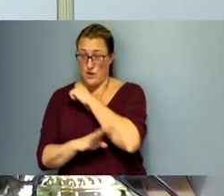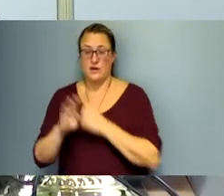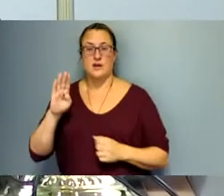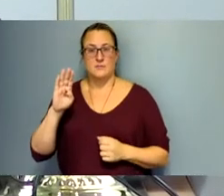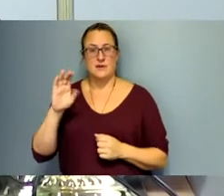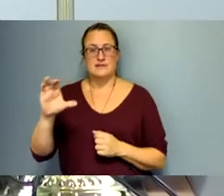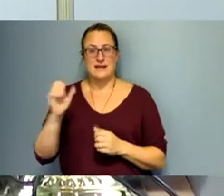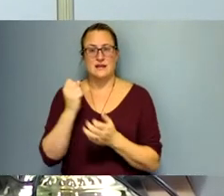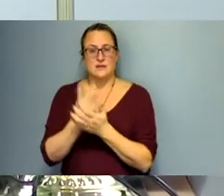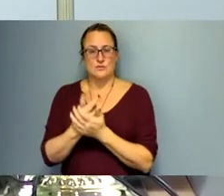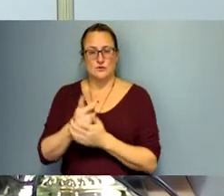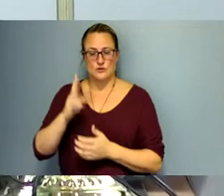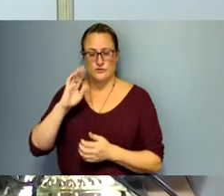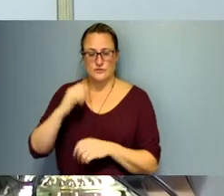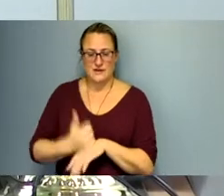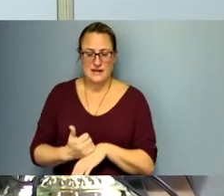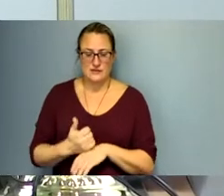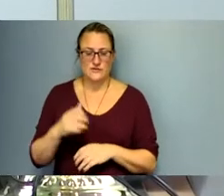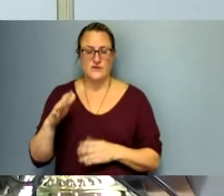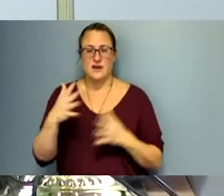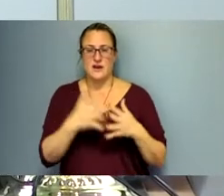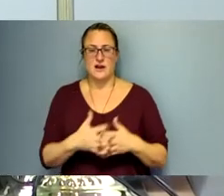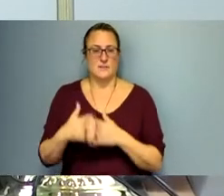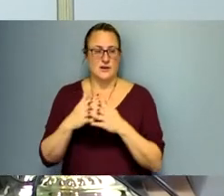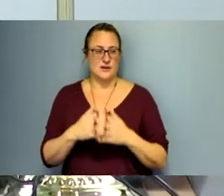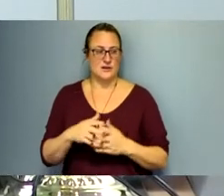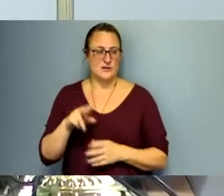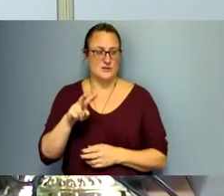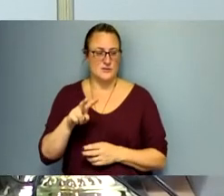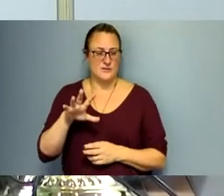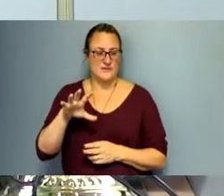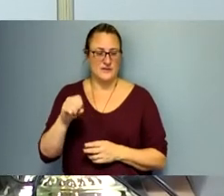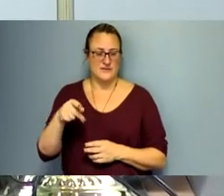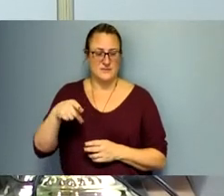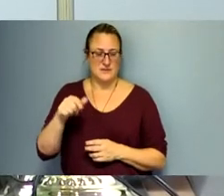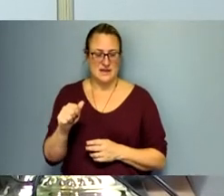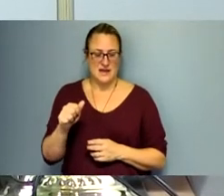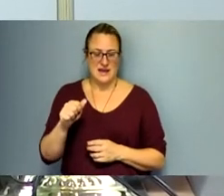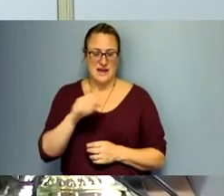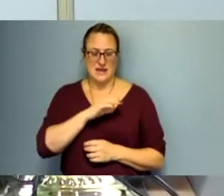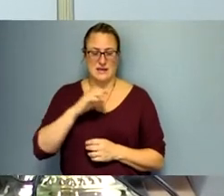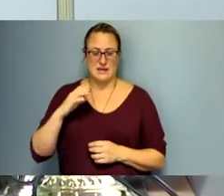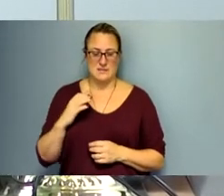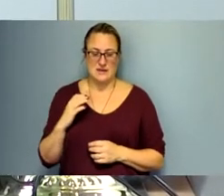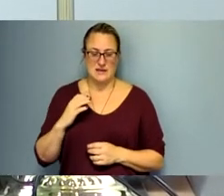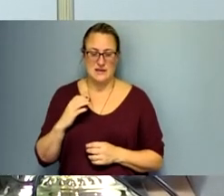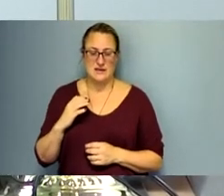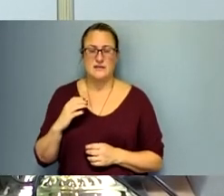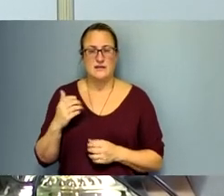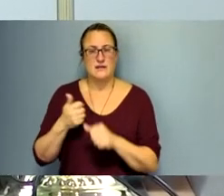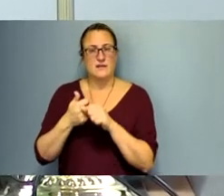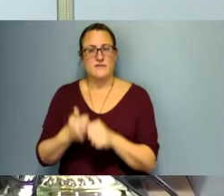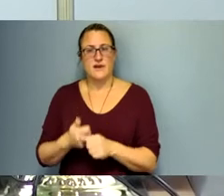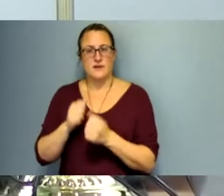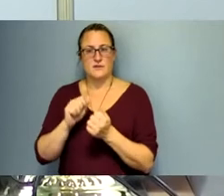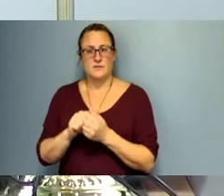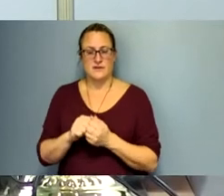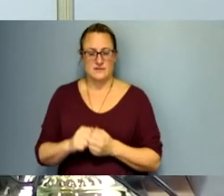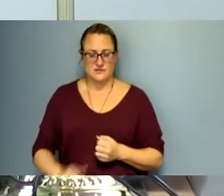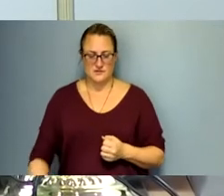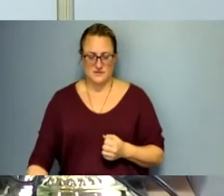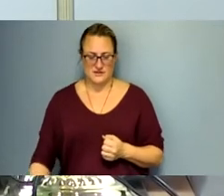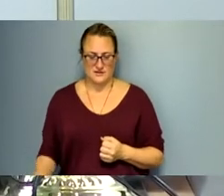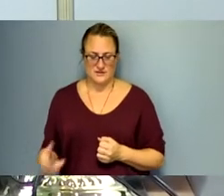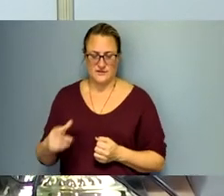its own creation of what's called America 250 PA committee. This is following in line with the Pennsylvania America 250